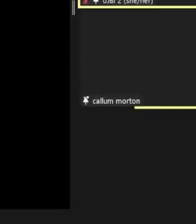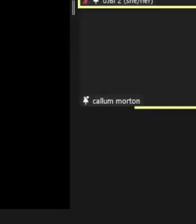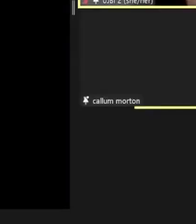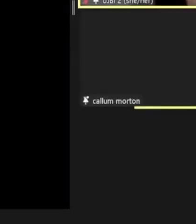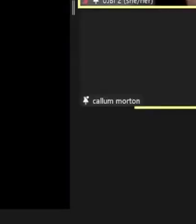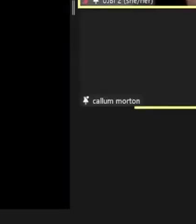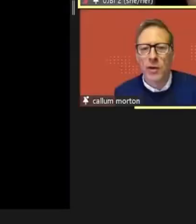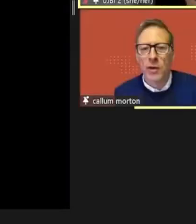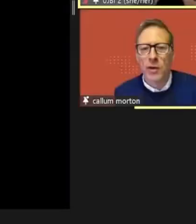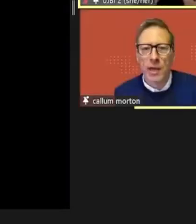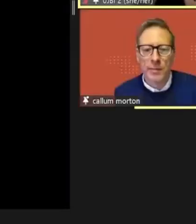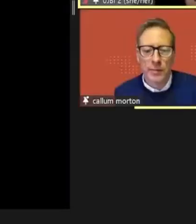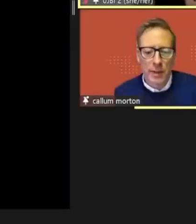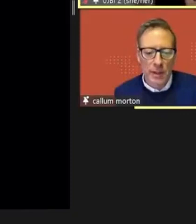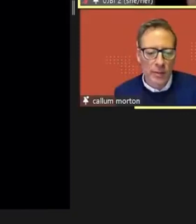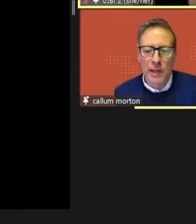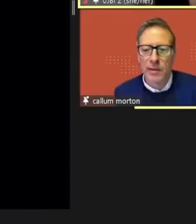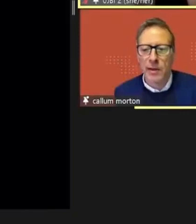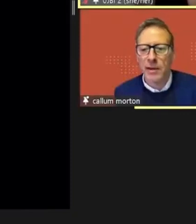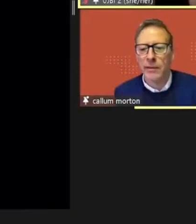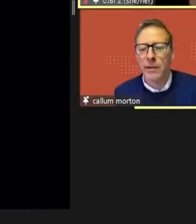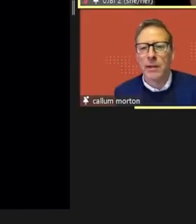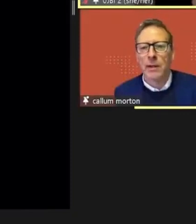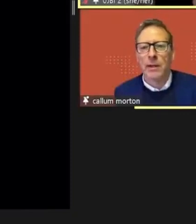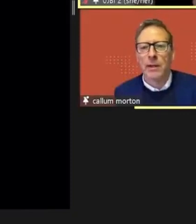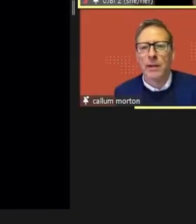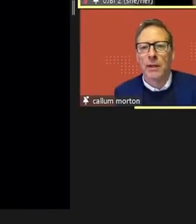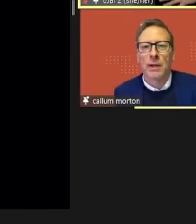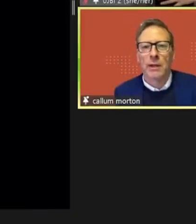as best you can. And you are staying safe.